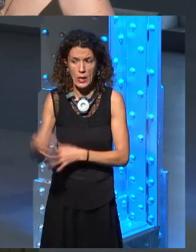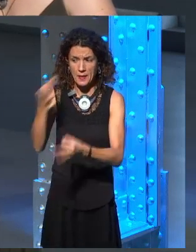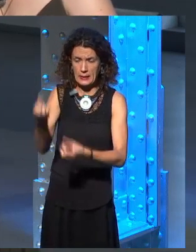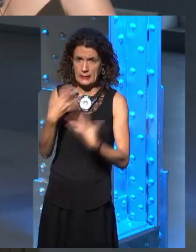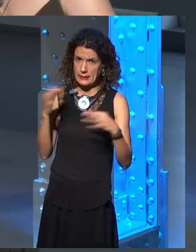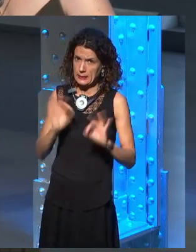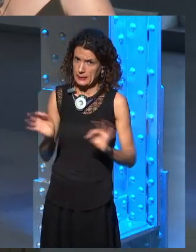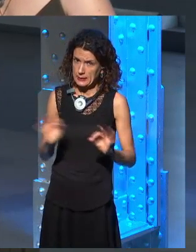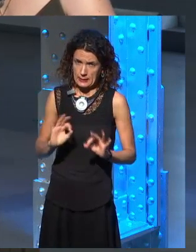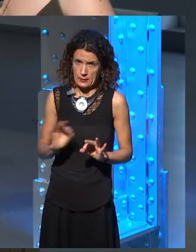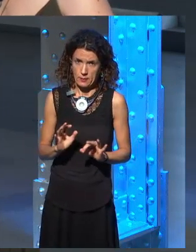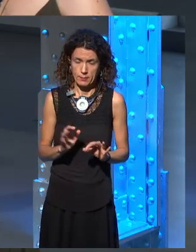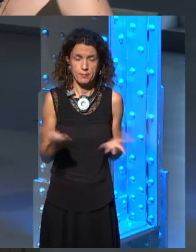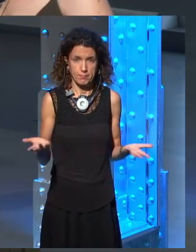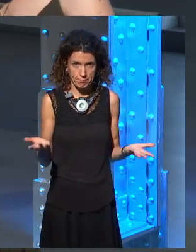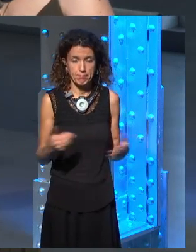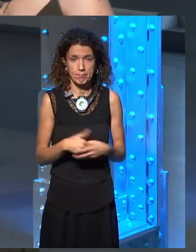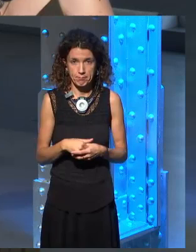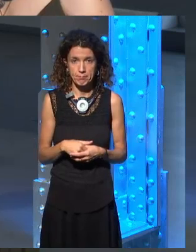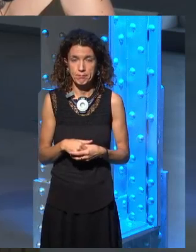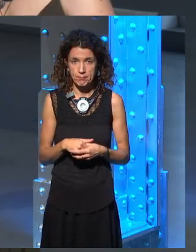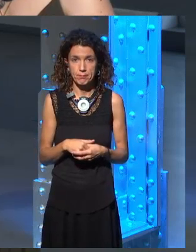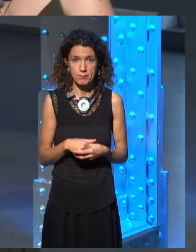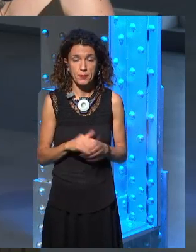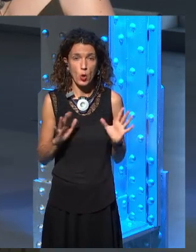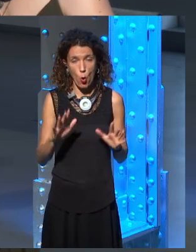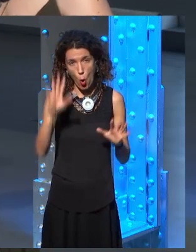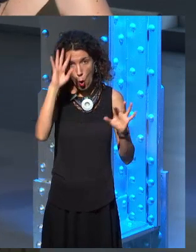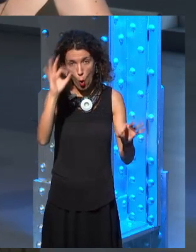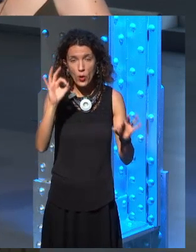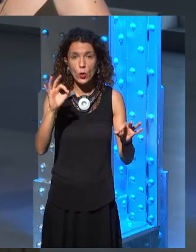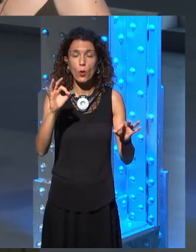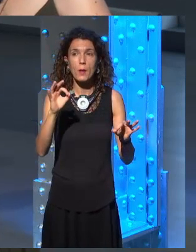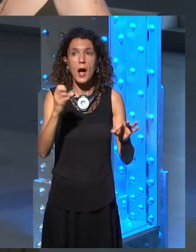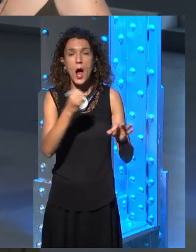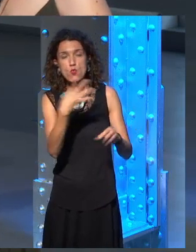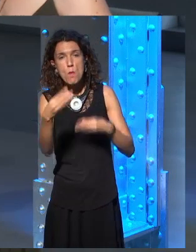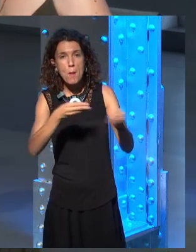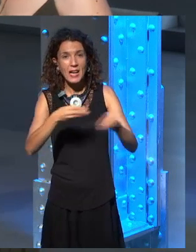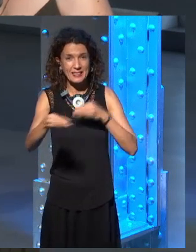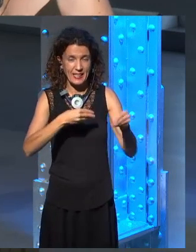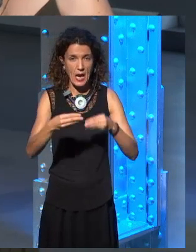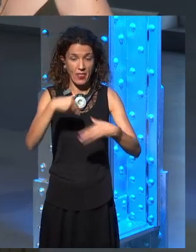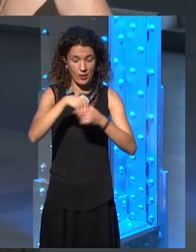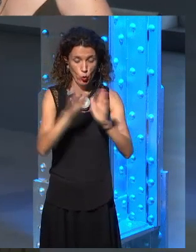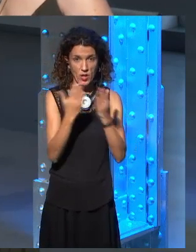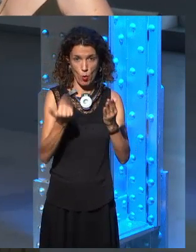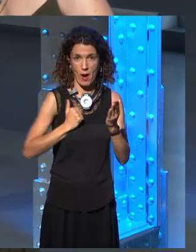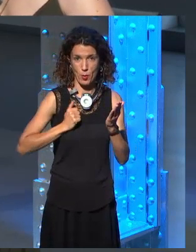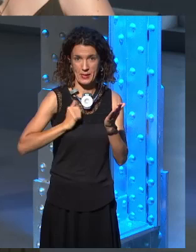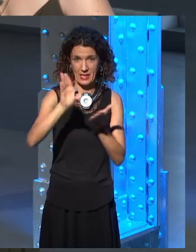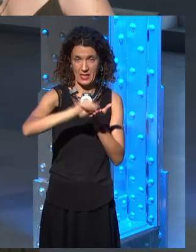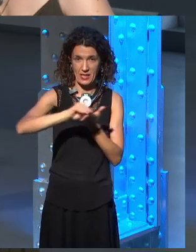is going. But there was obviously material produced for this book that didn't make it in.